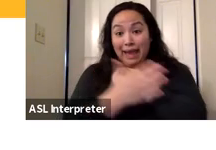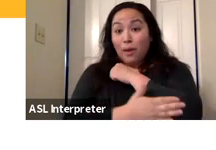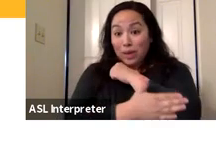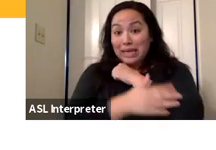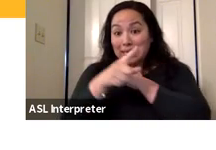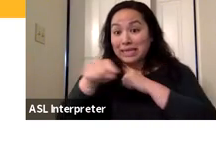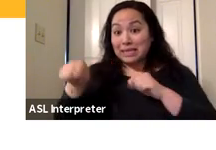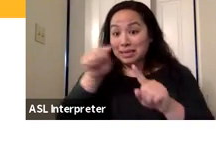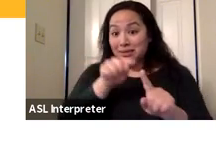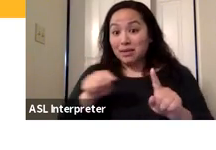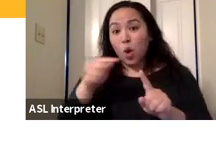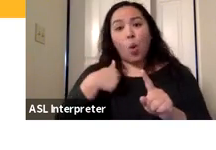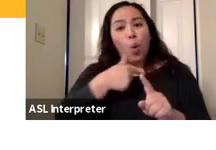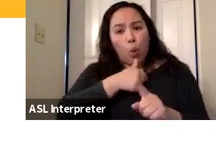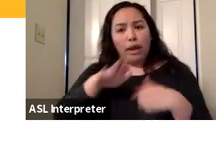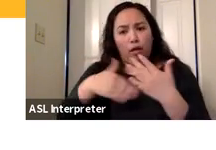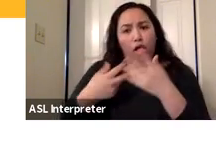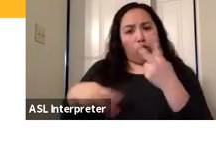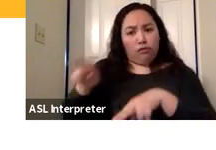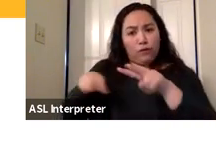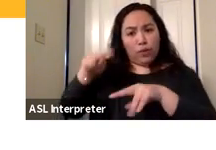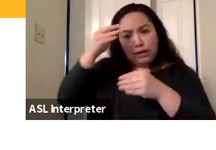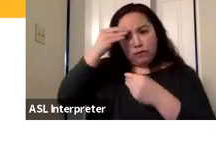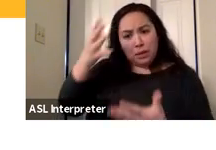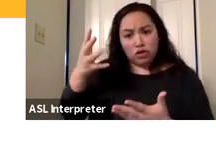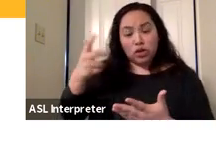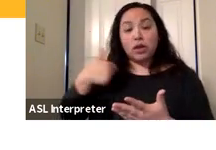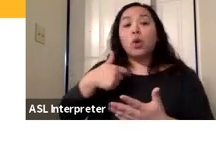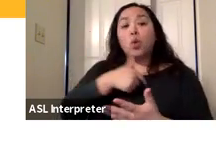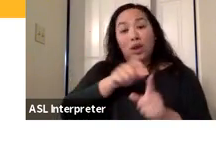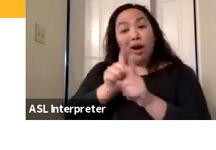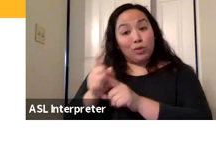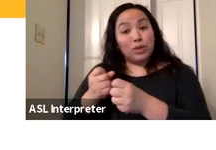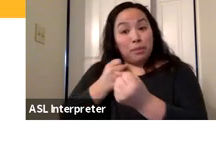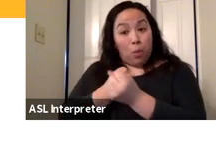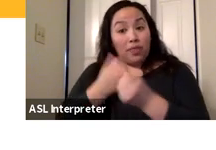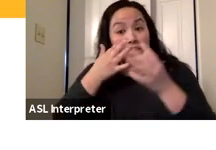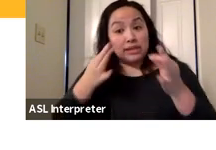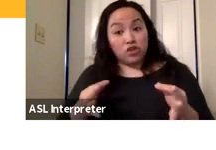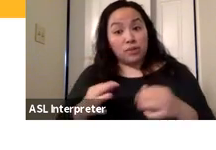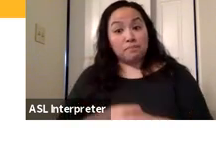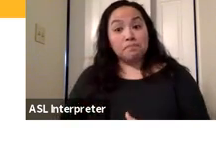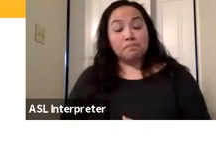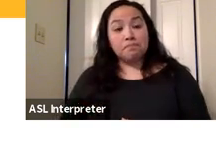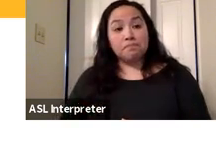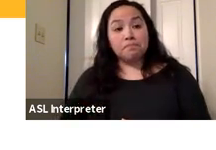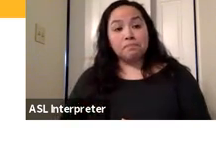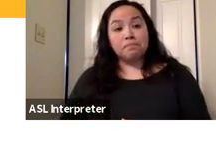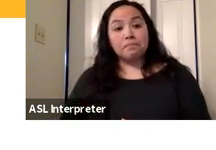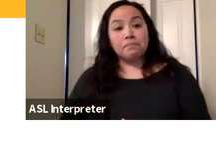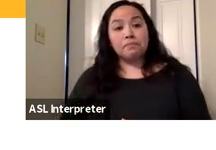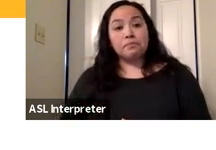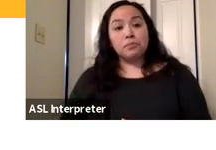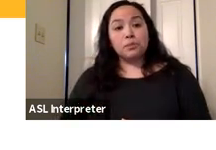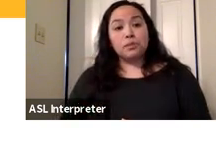We reviewed all the companies. information as well. And we we also supported this decision. And so that brings us